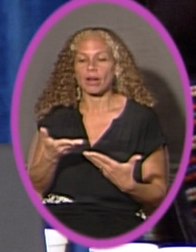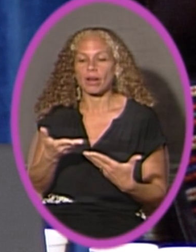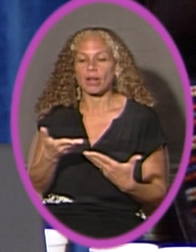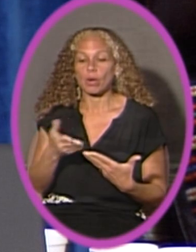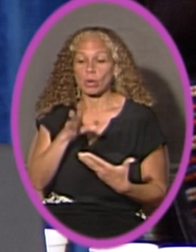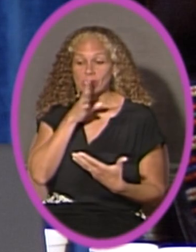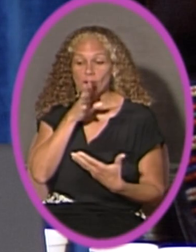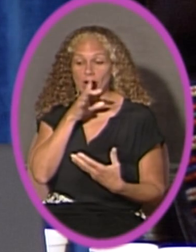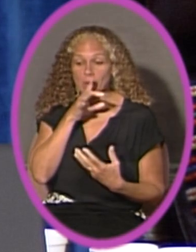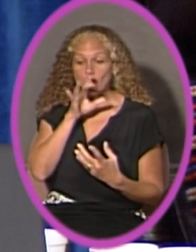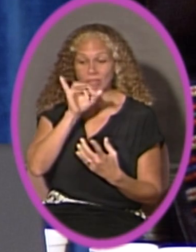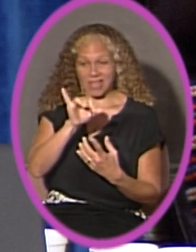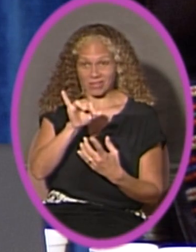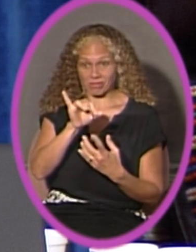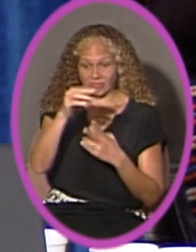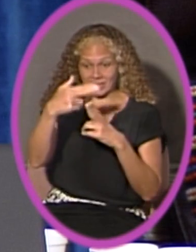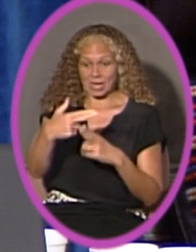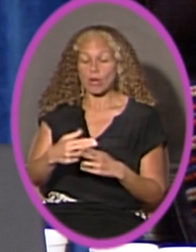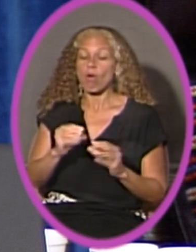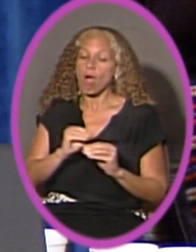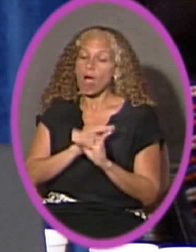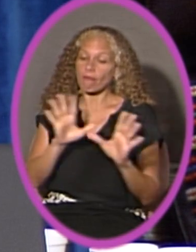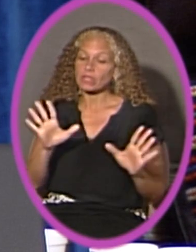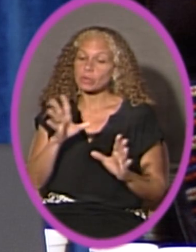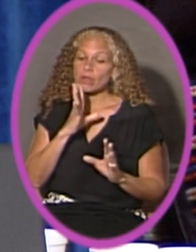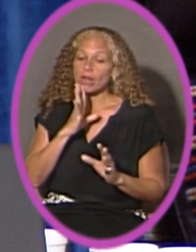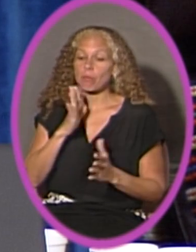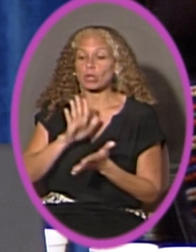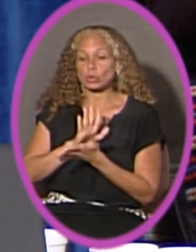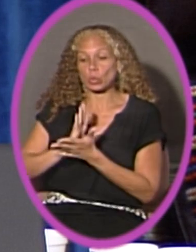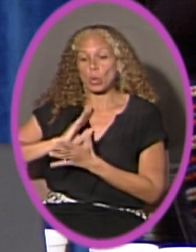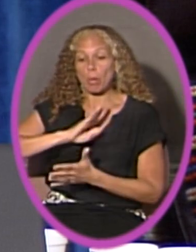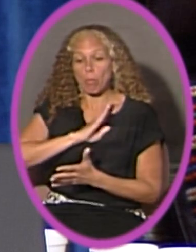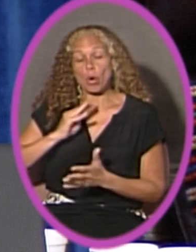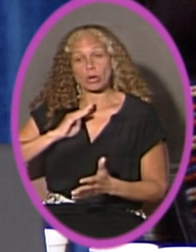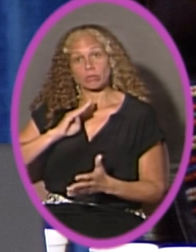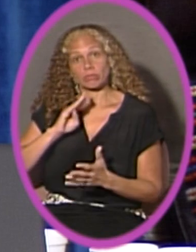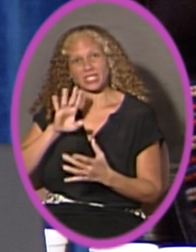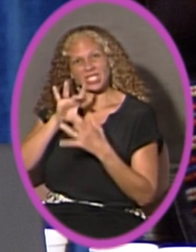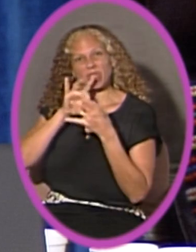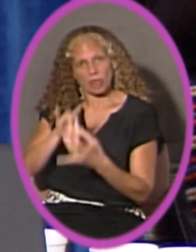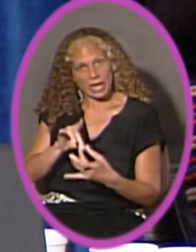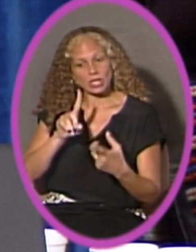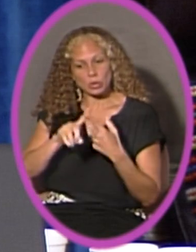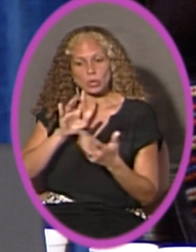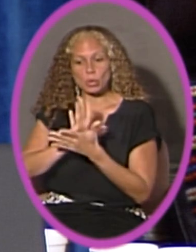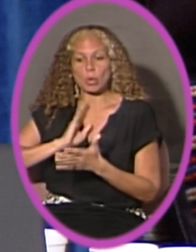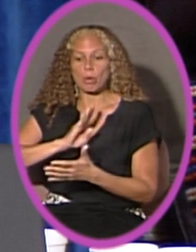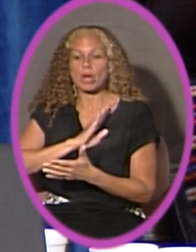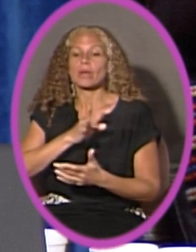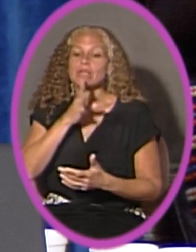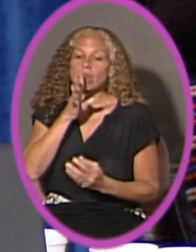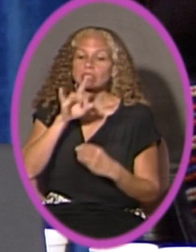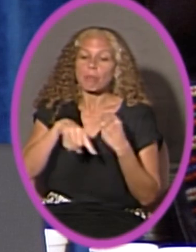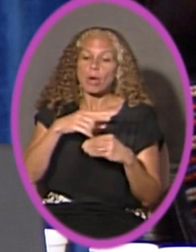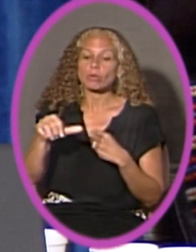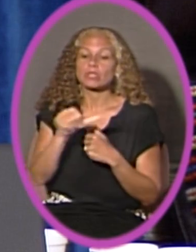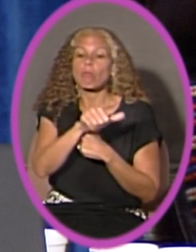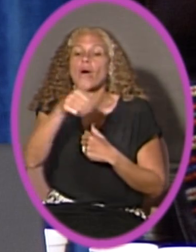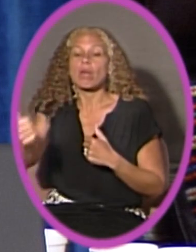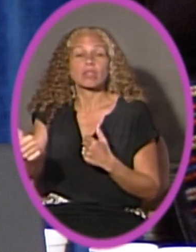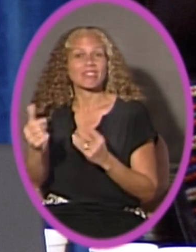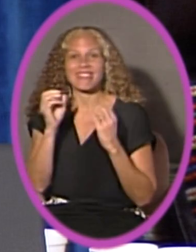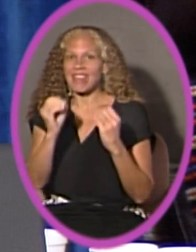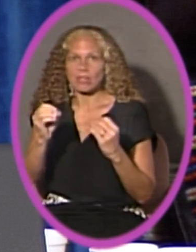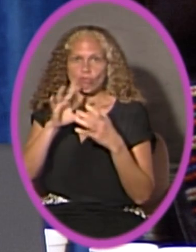talking about those points, obviously you were talking about school board members, so that's school board related issues. When you went on to speak about somebody who had